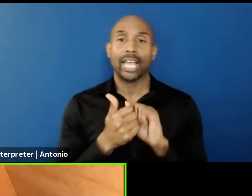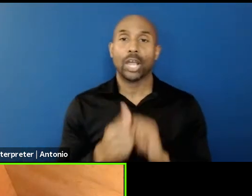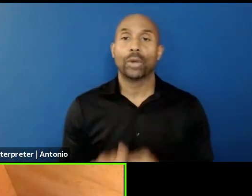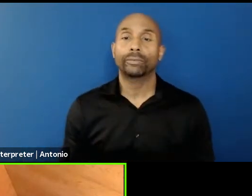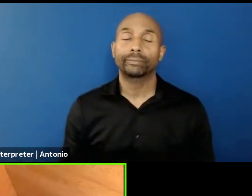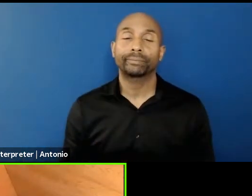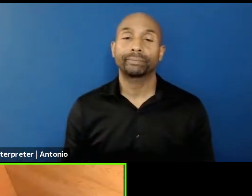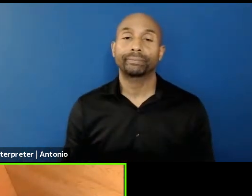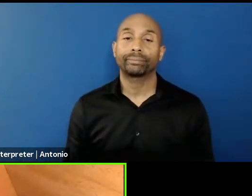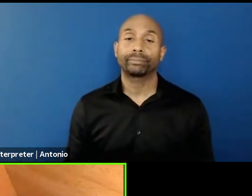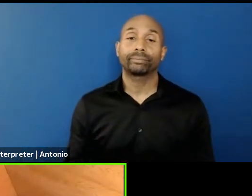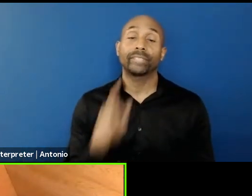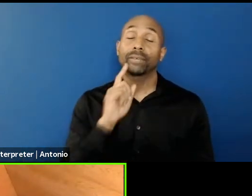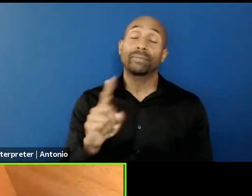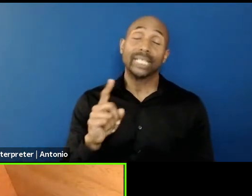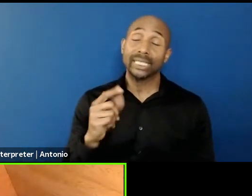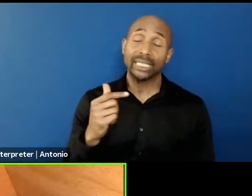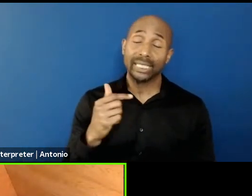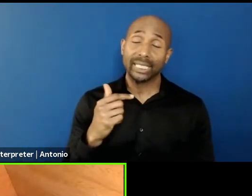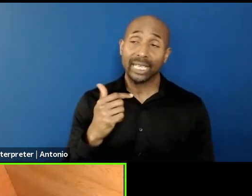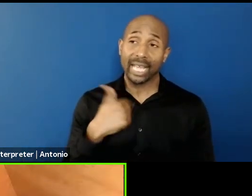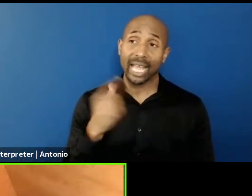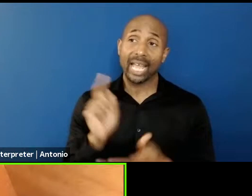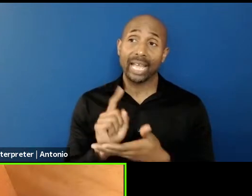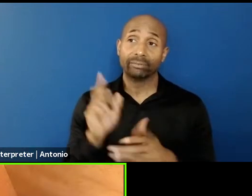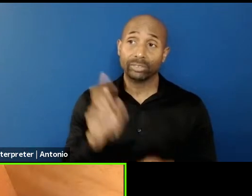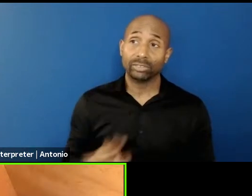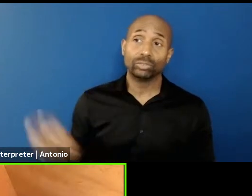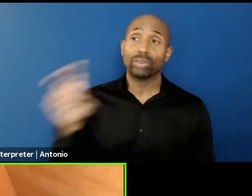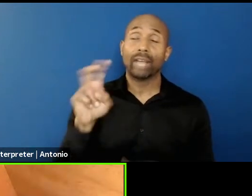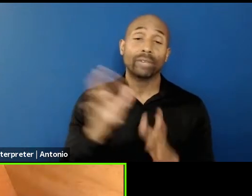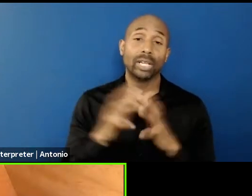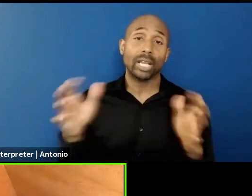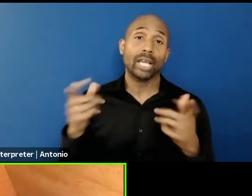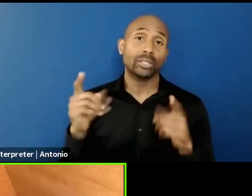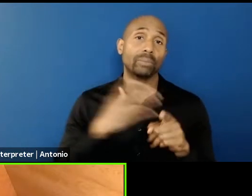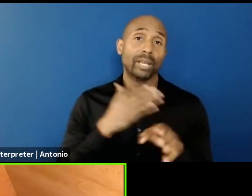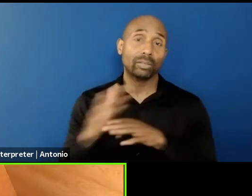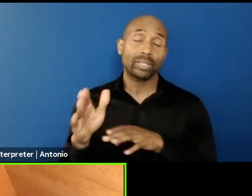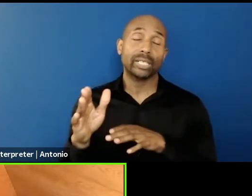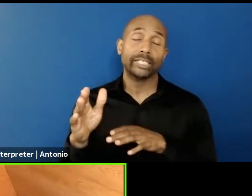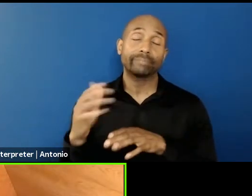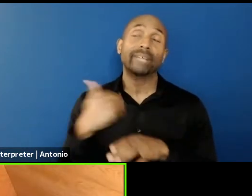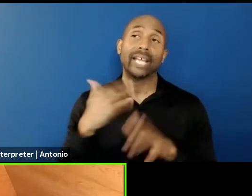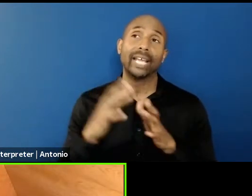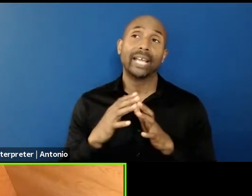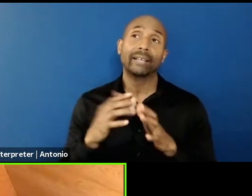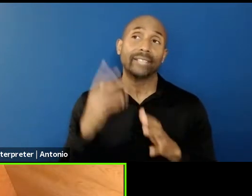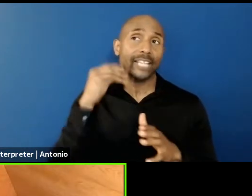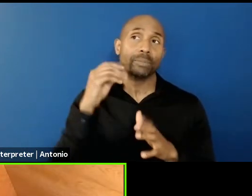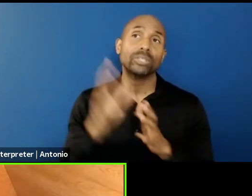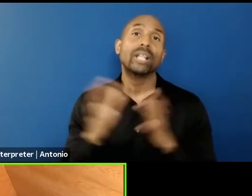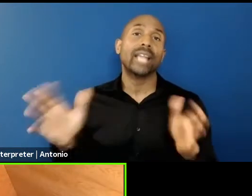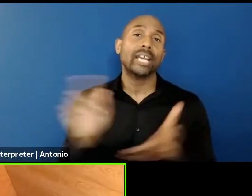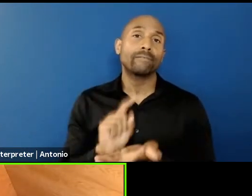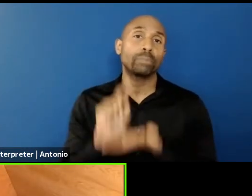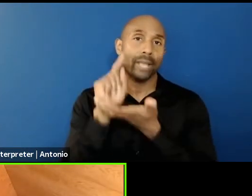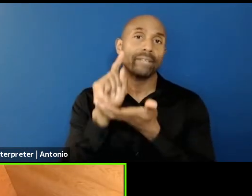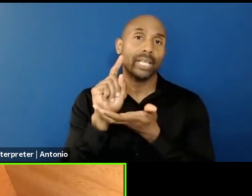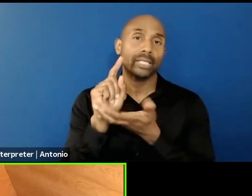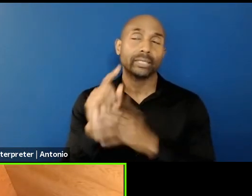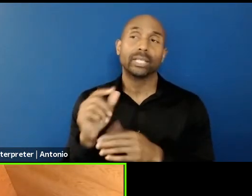you know, I traveled a lot during my career and I